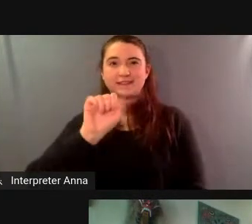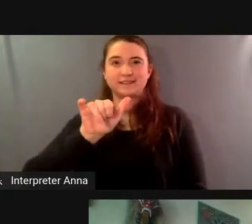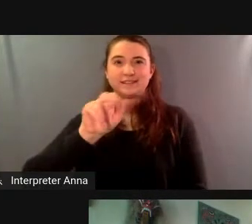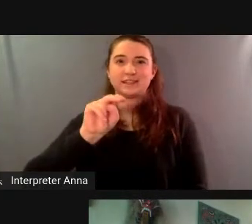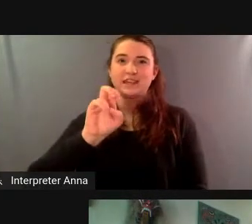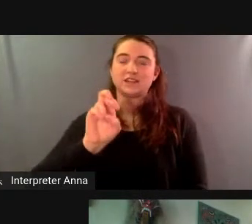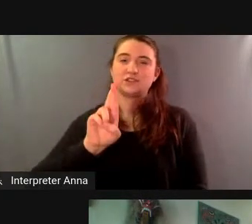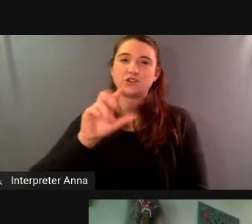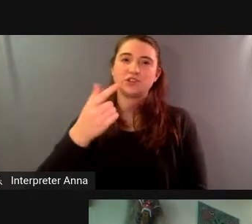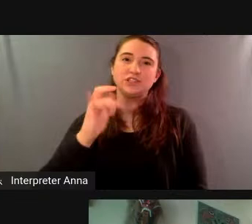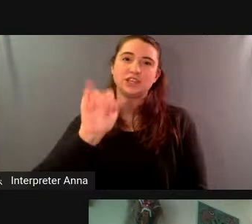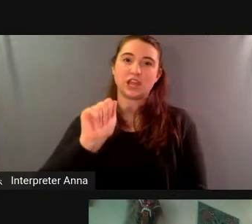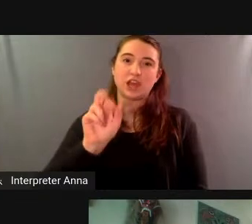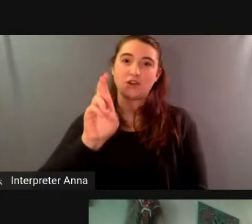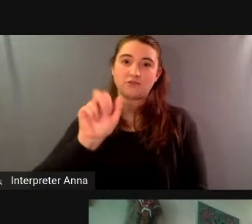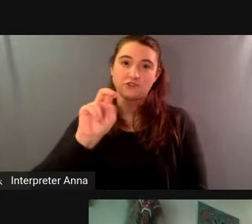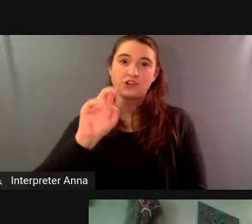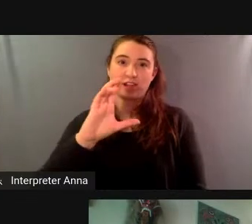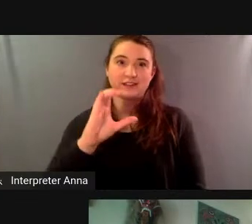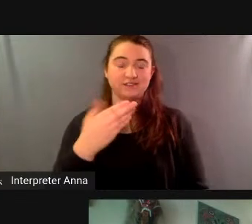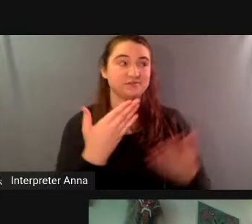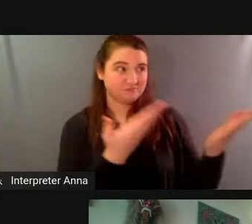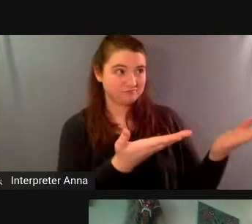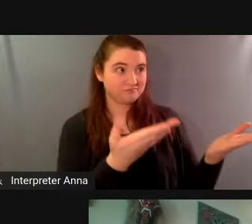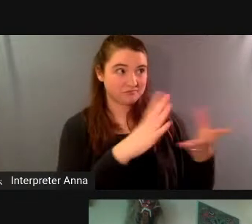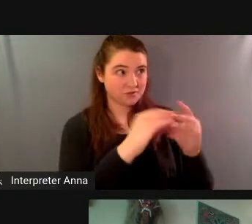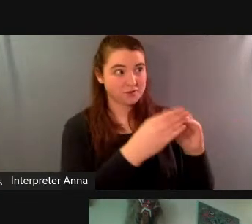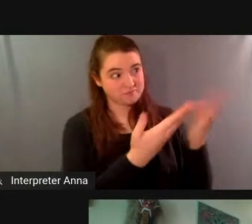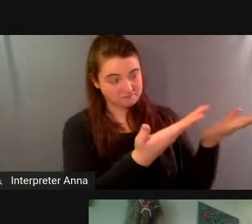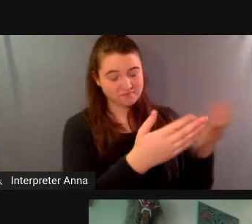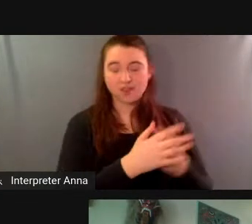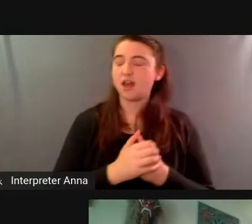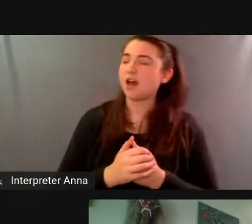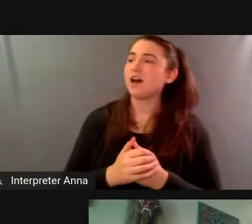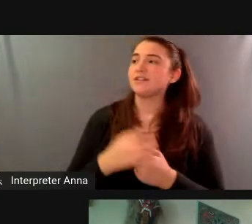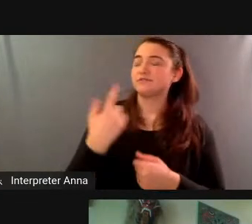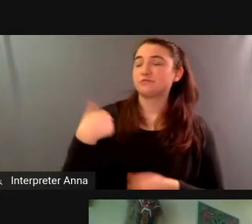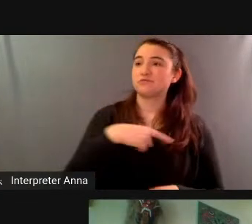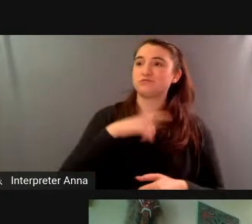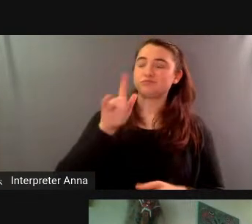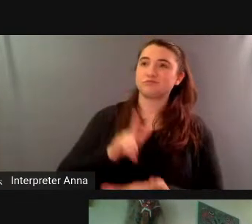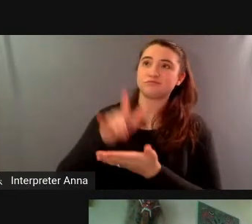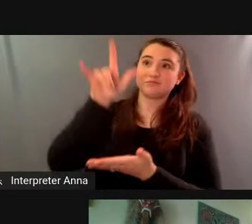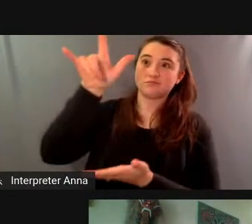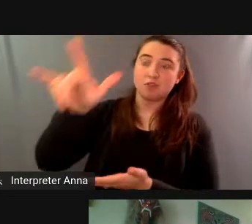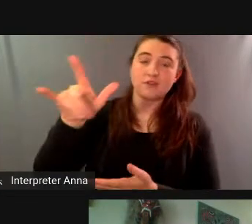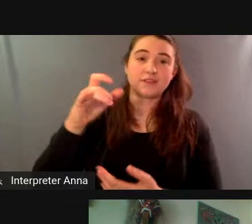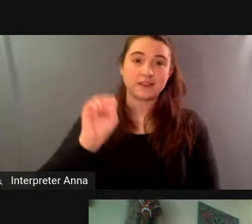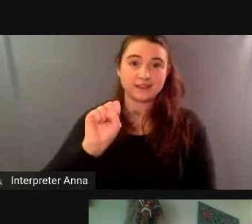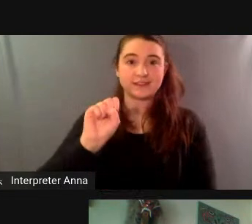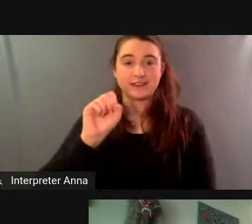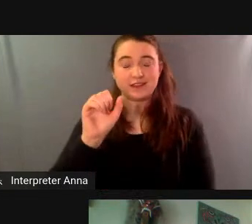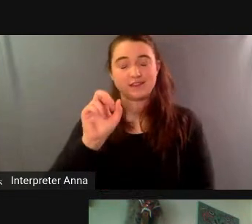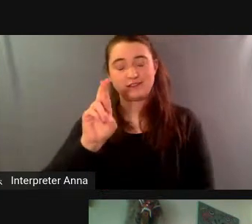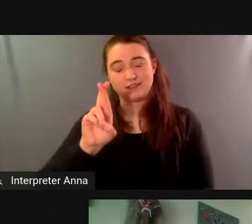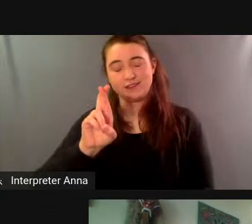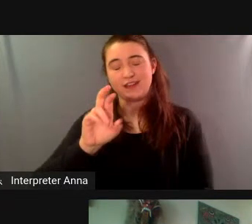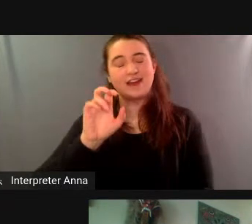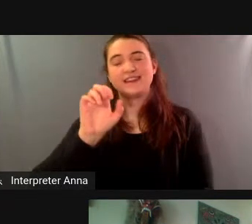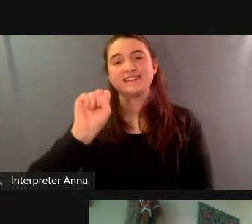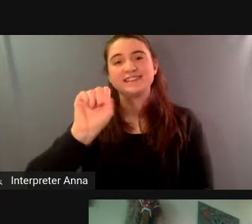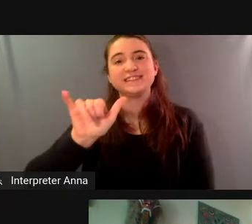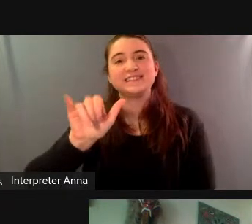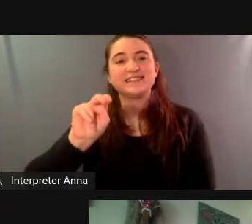plane to new mexico we were really determined to make this film and met with mark and a number of other people who were involved in the